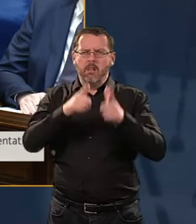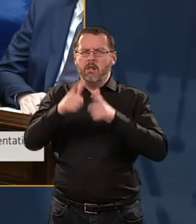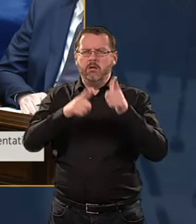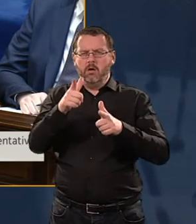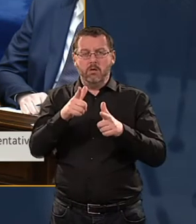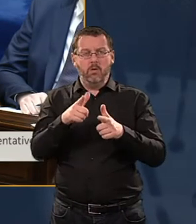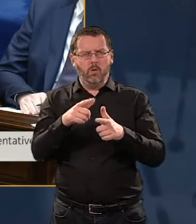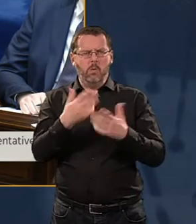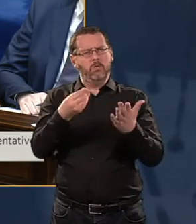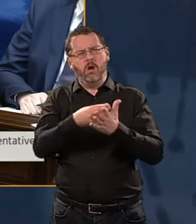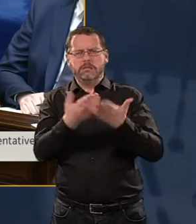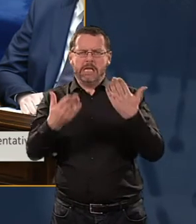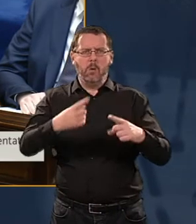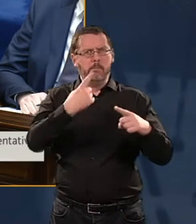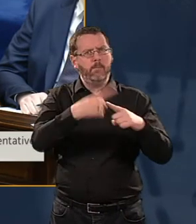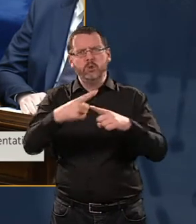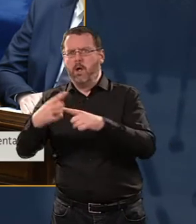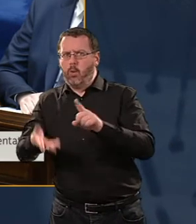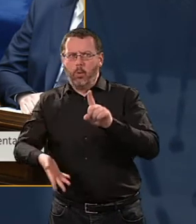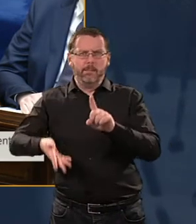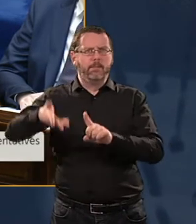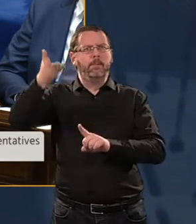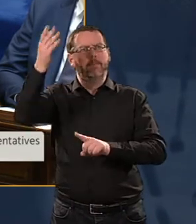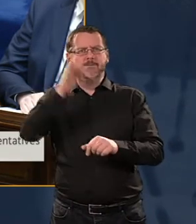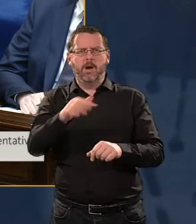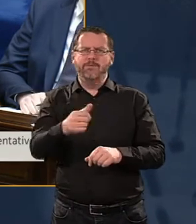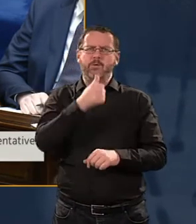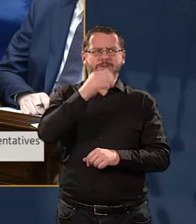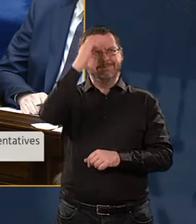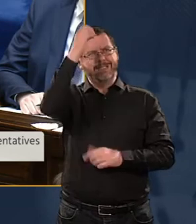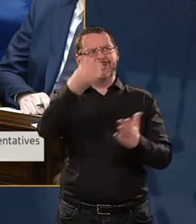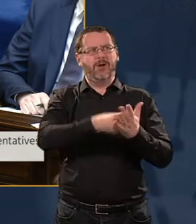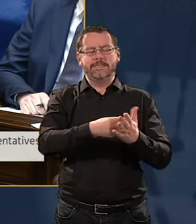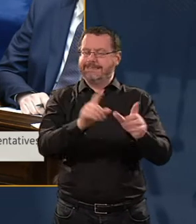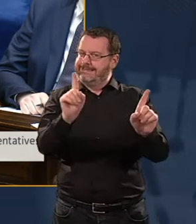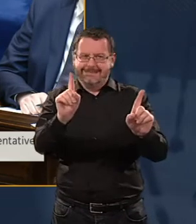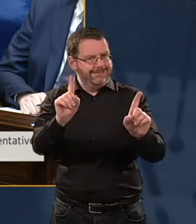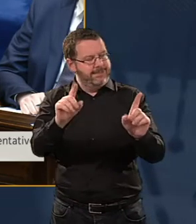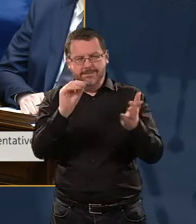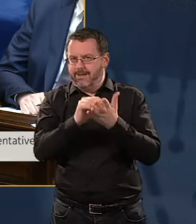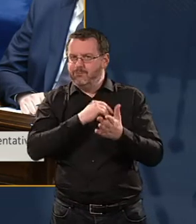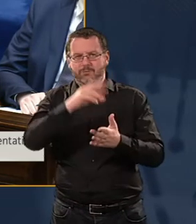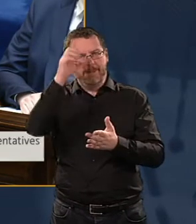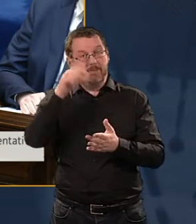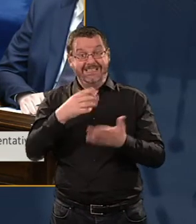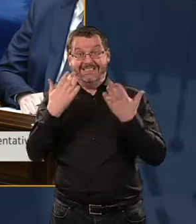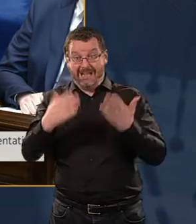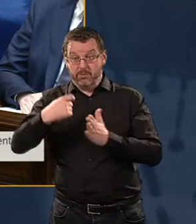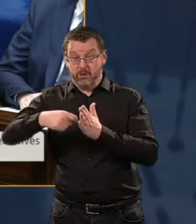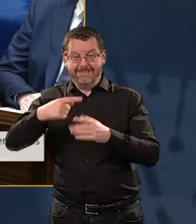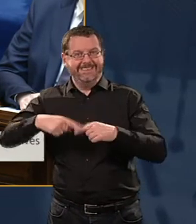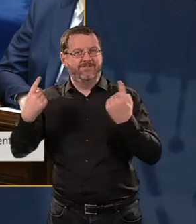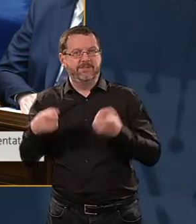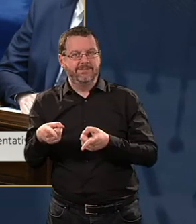being multiples of that original cost, it's important to point out on every occasion that it's a different project.